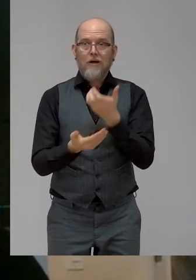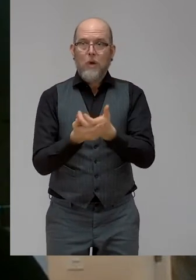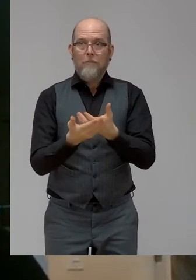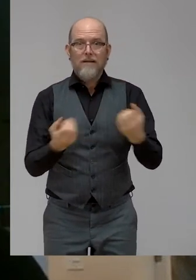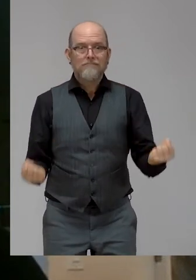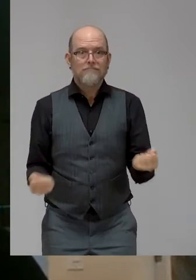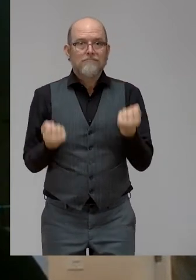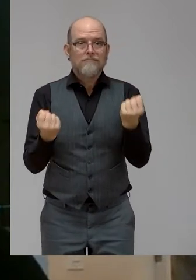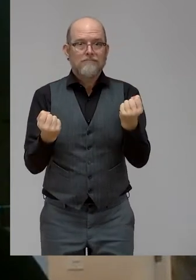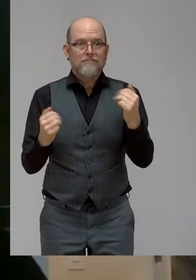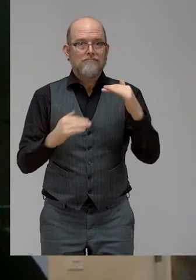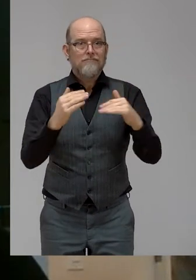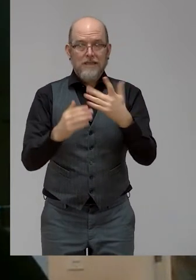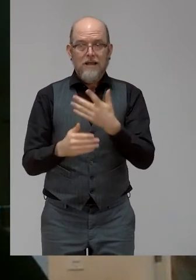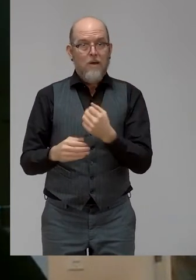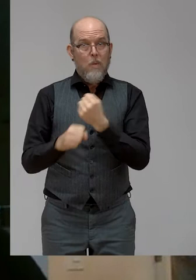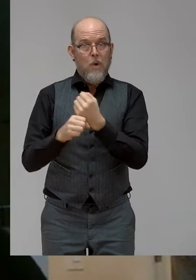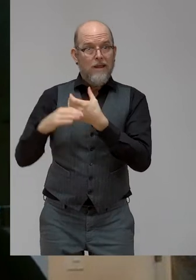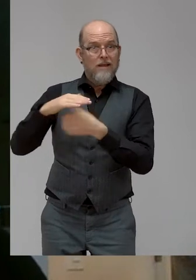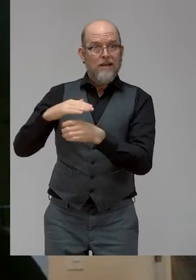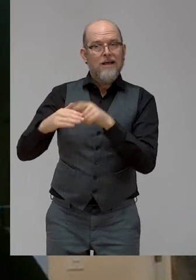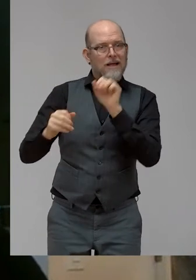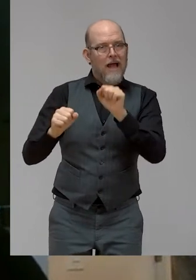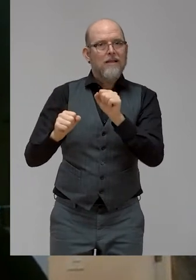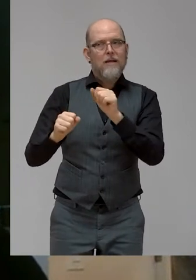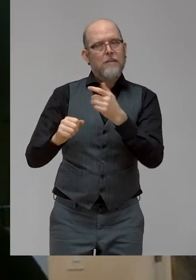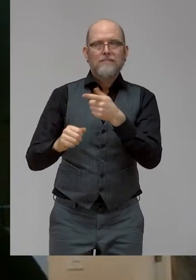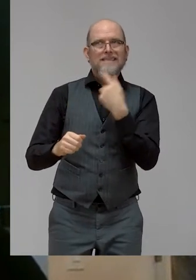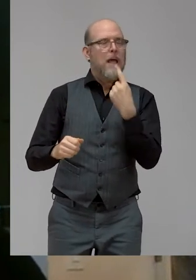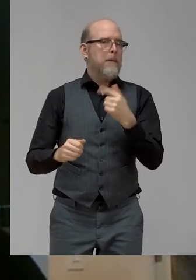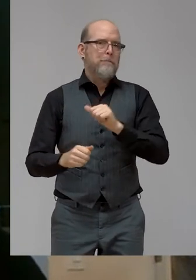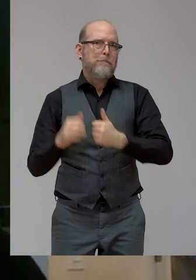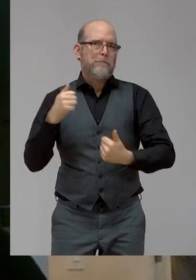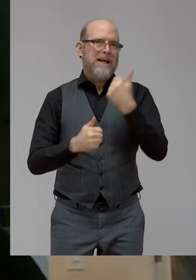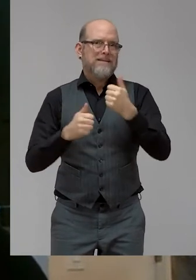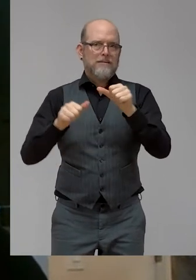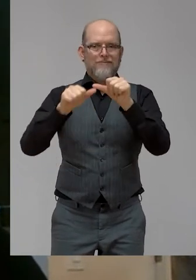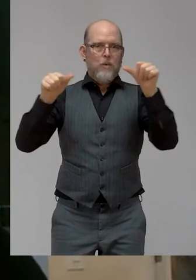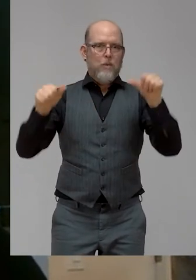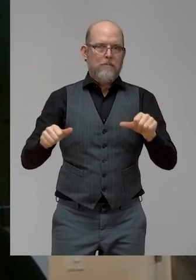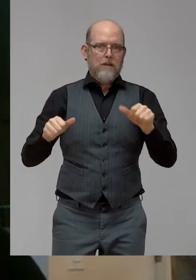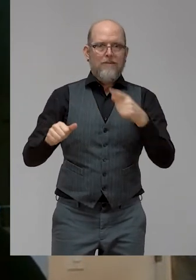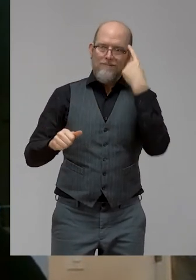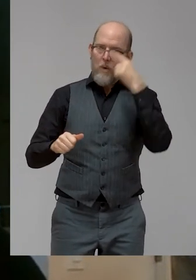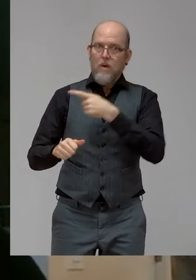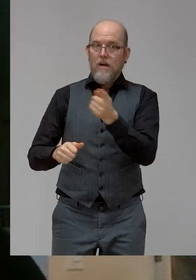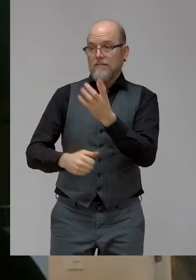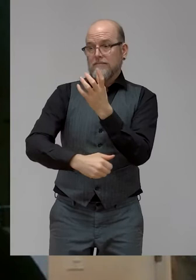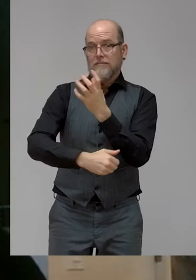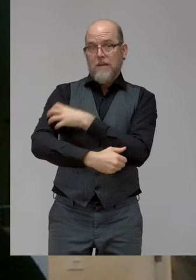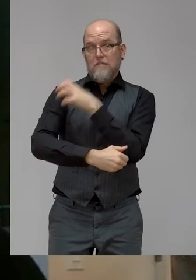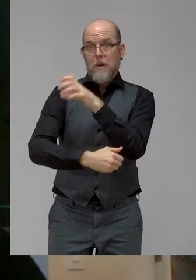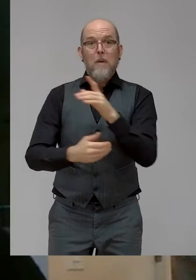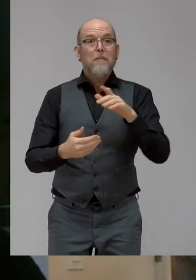is one of the most effective ways to promote empowerment, participation and social inclusion for